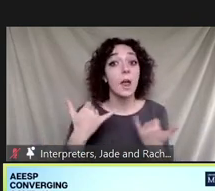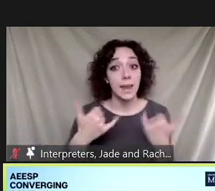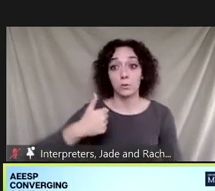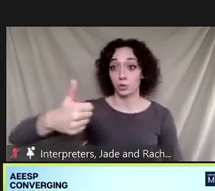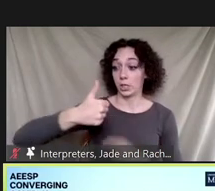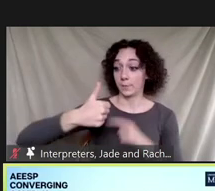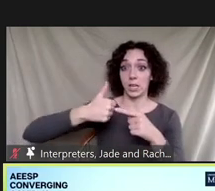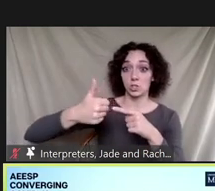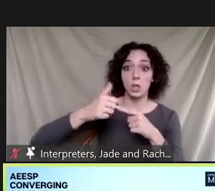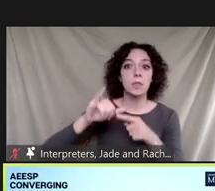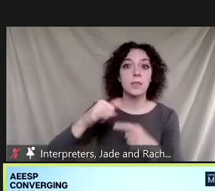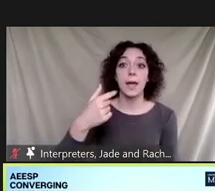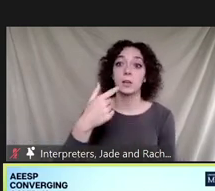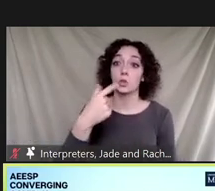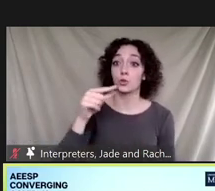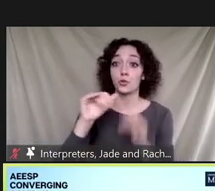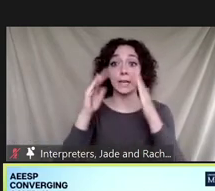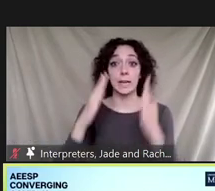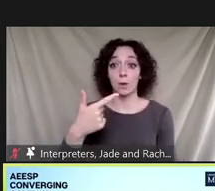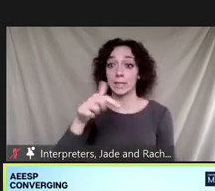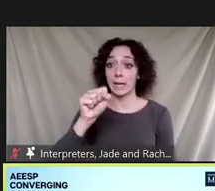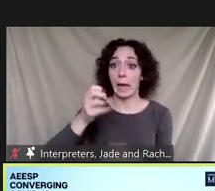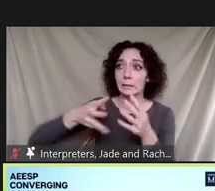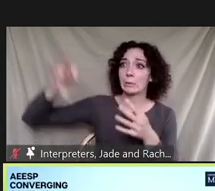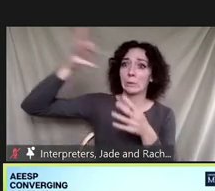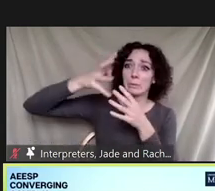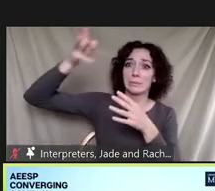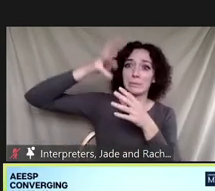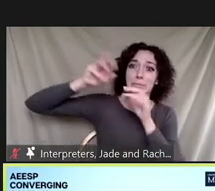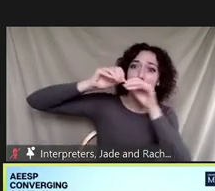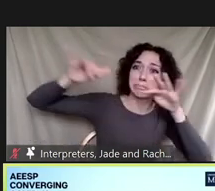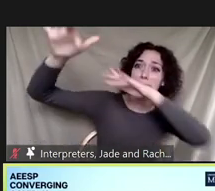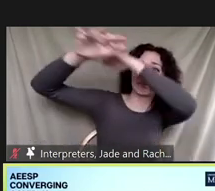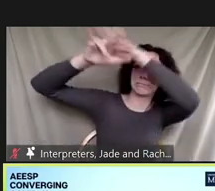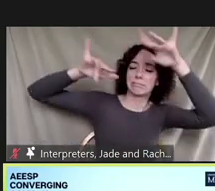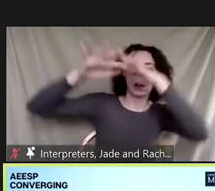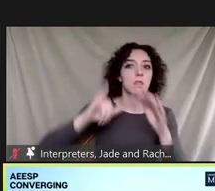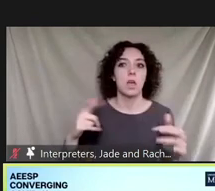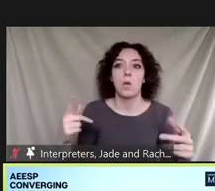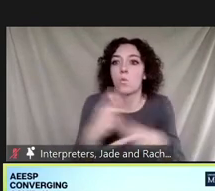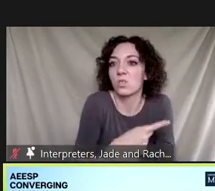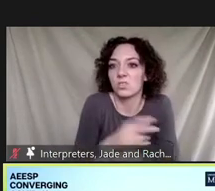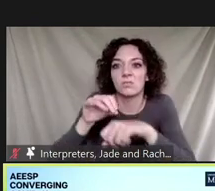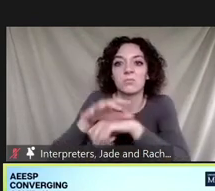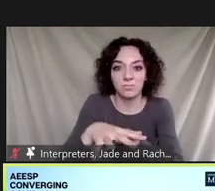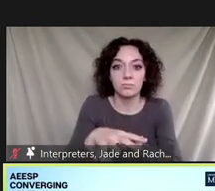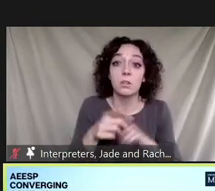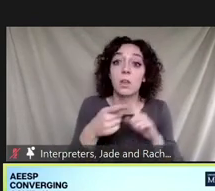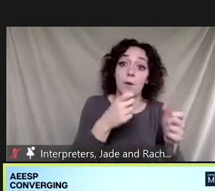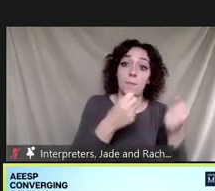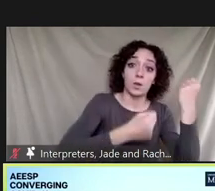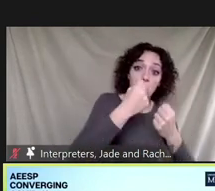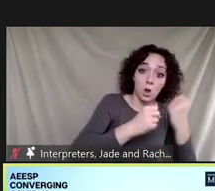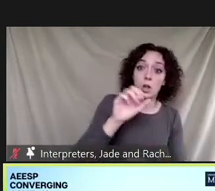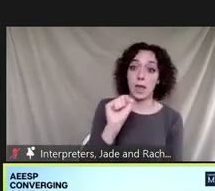greenhouse gas emissions in the states and within the transportation sector emissions from cars and suvs that's the blue